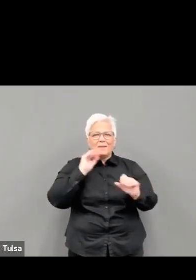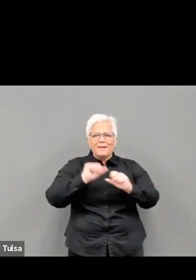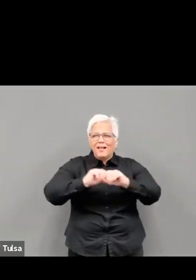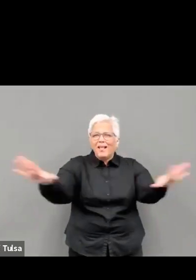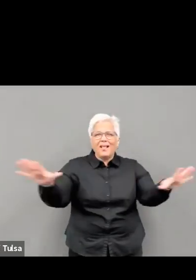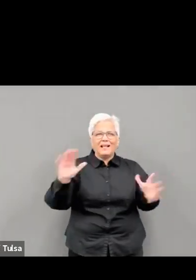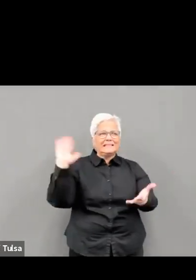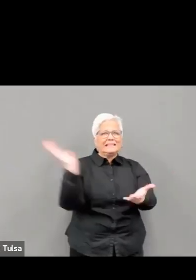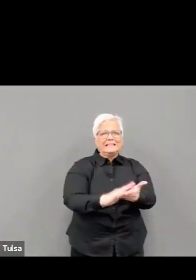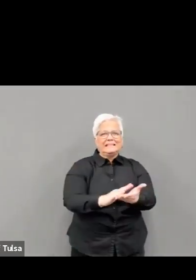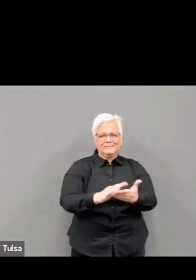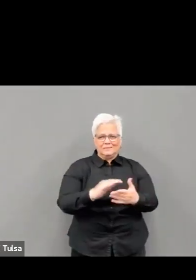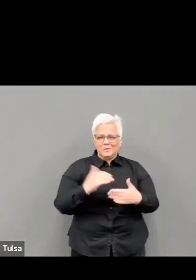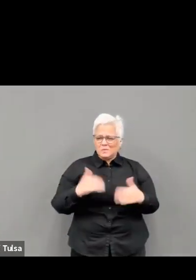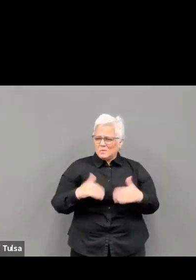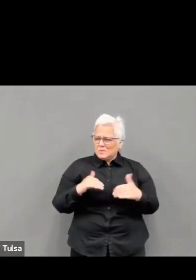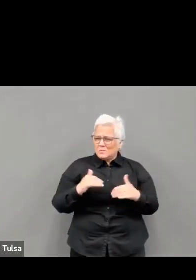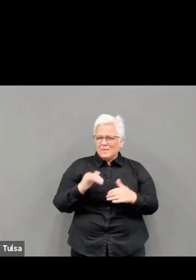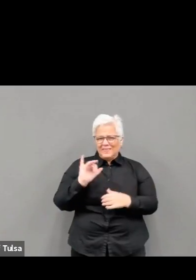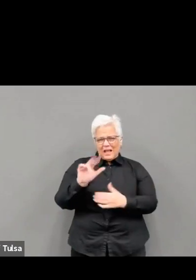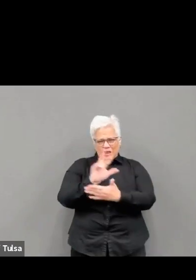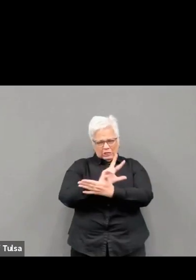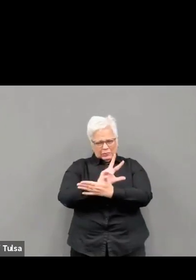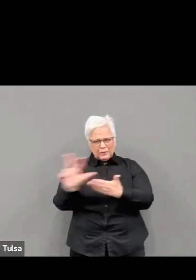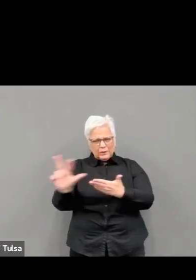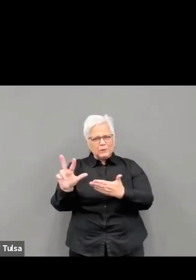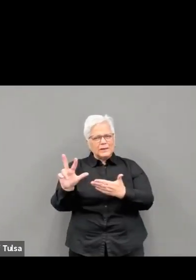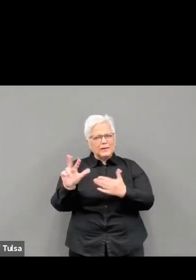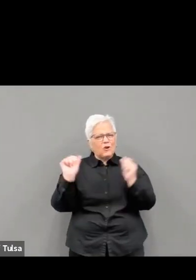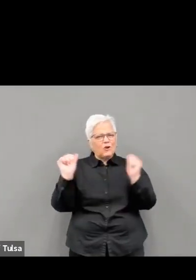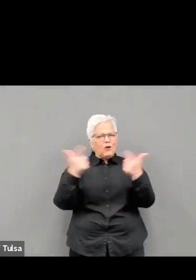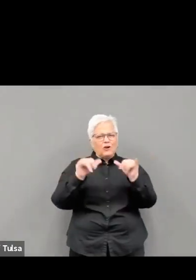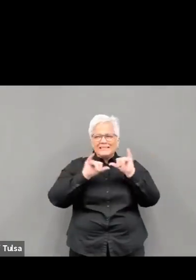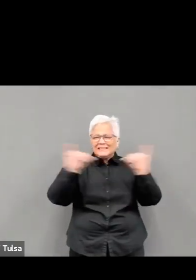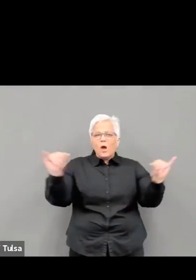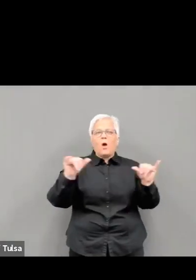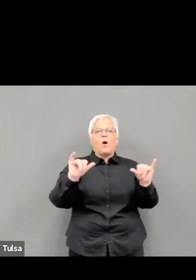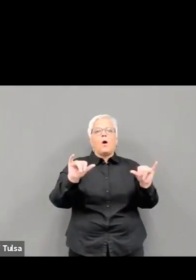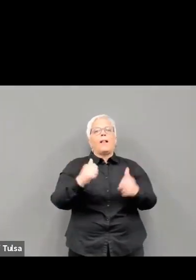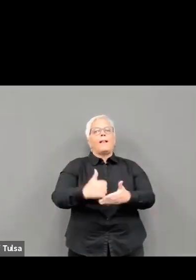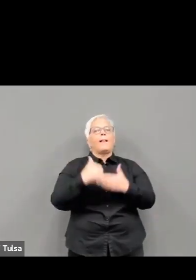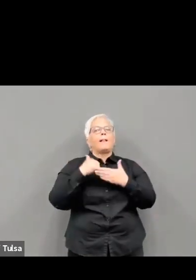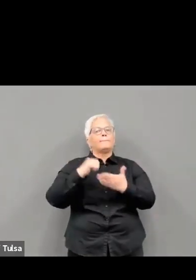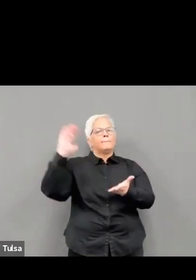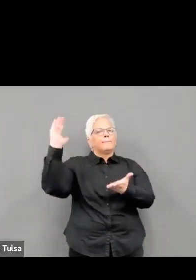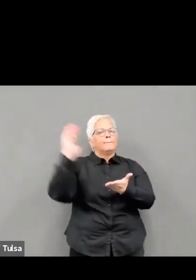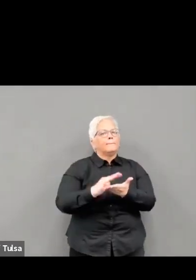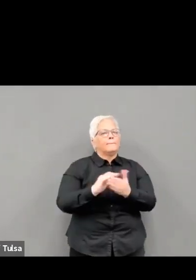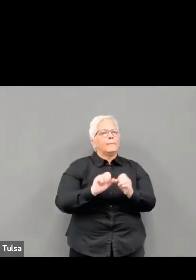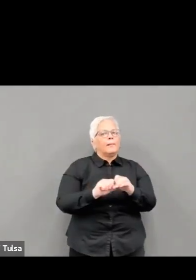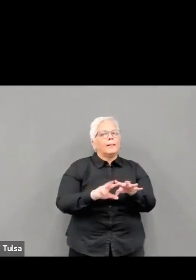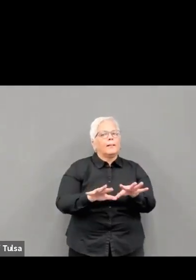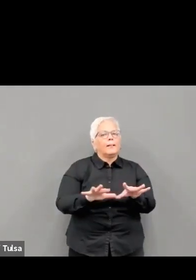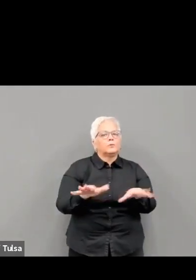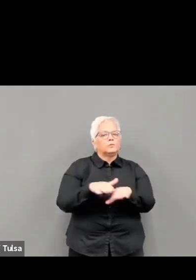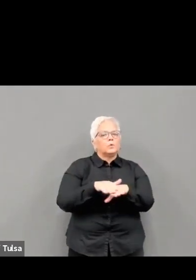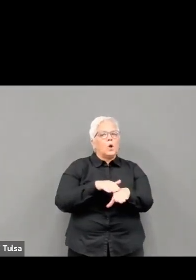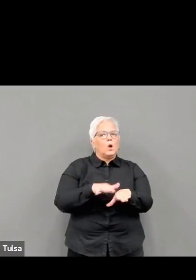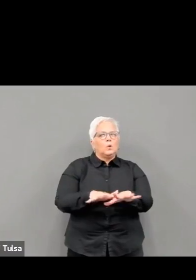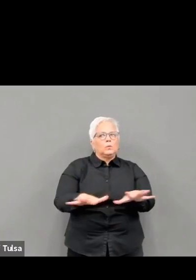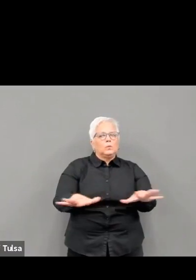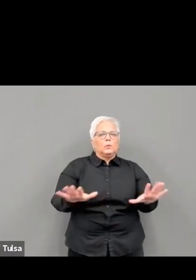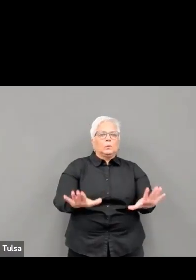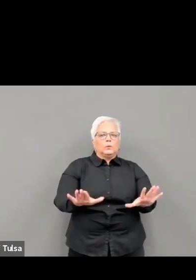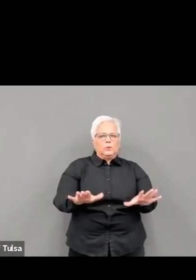city-wide effort to slow the spread of the virus so that our health care system could equip itself for the long haul.